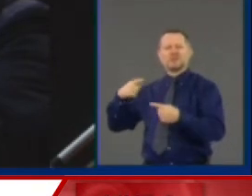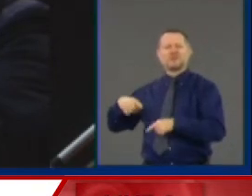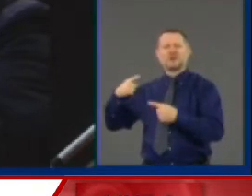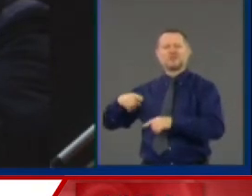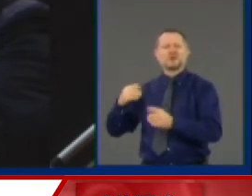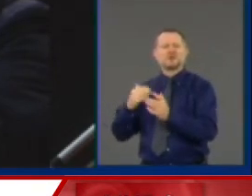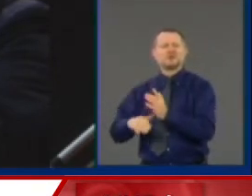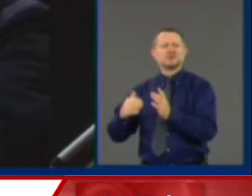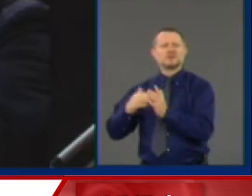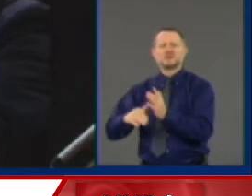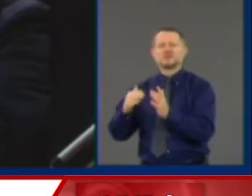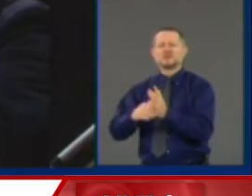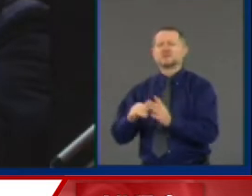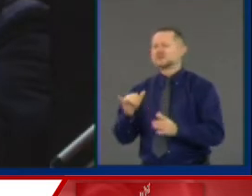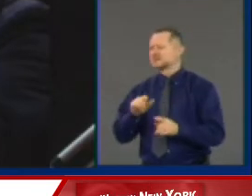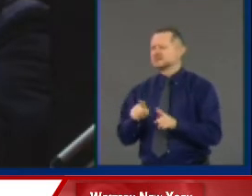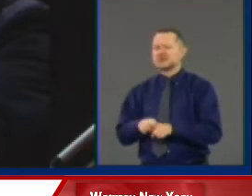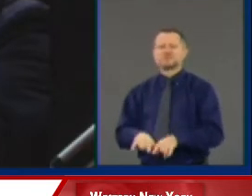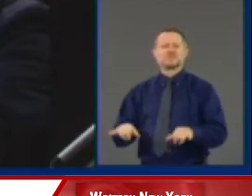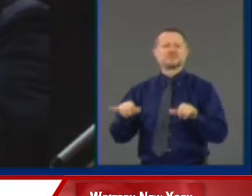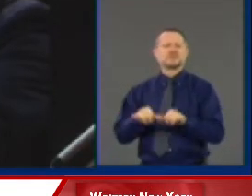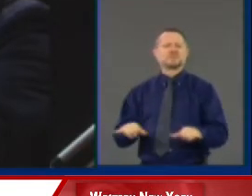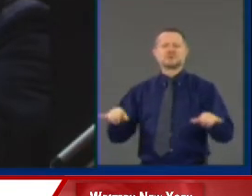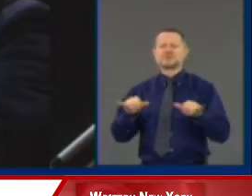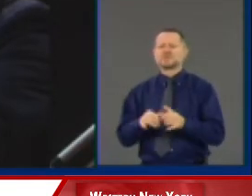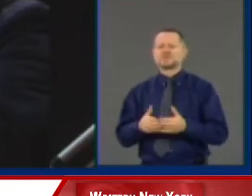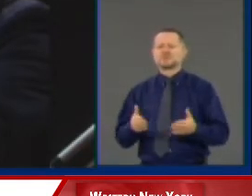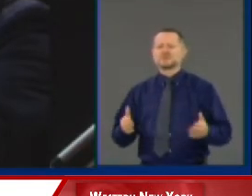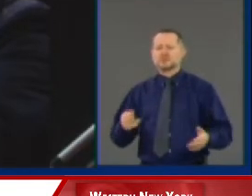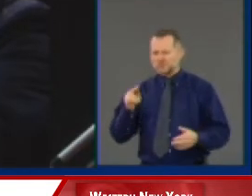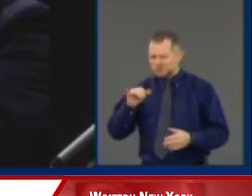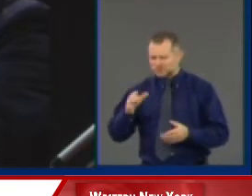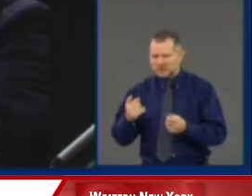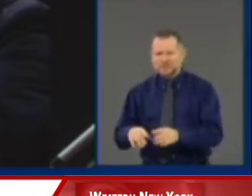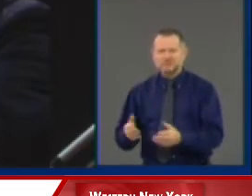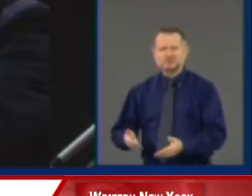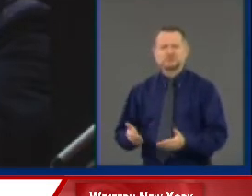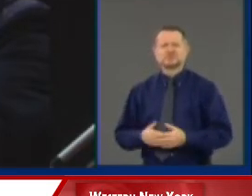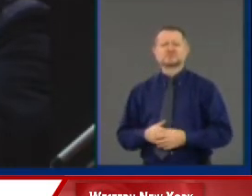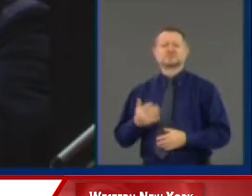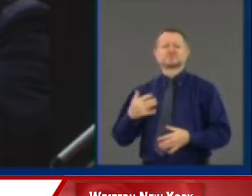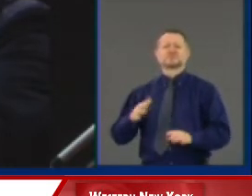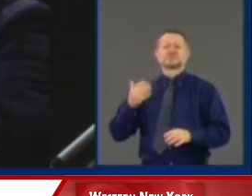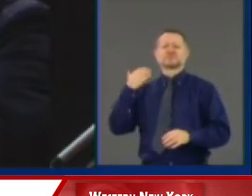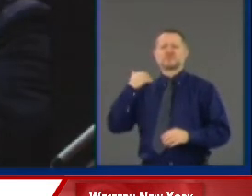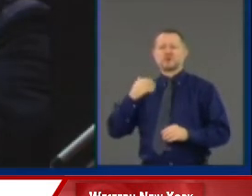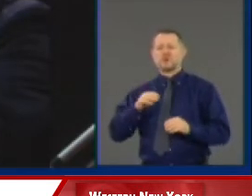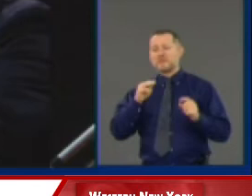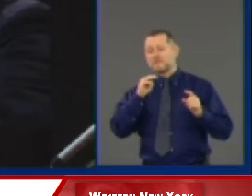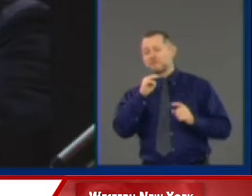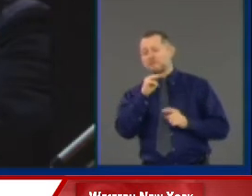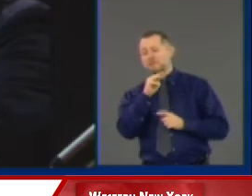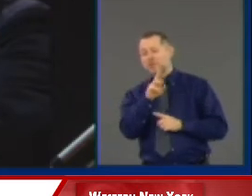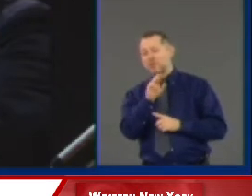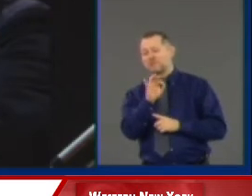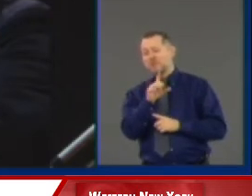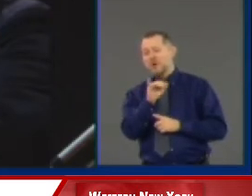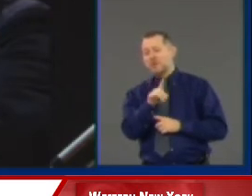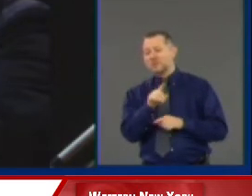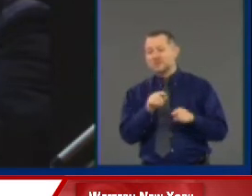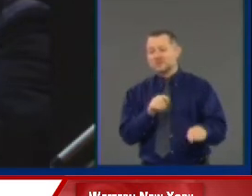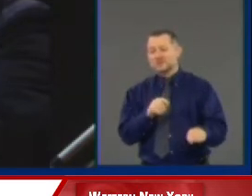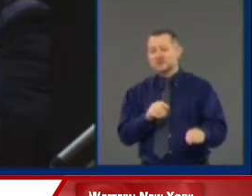Mr. Floyd. We've had them here in New York City. What's the difference between Mr. Floyd and Amadou Diallo